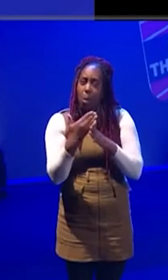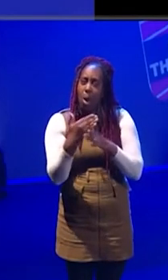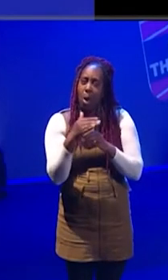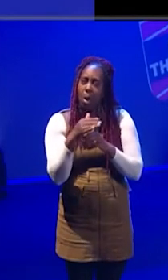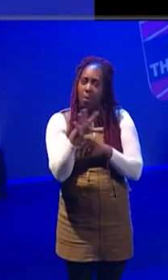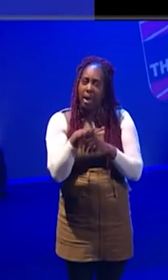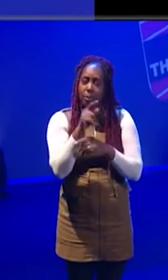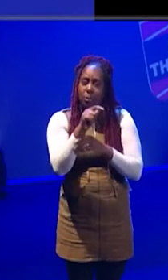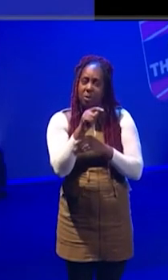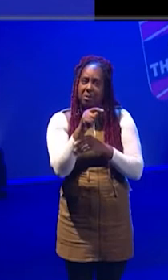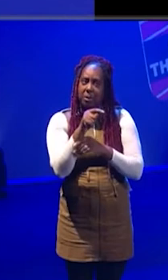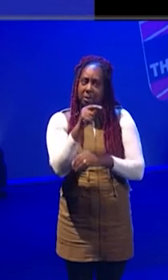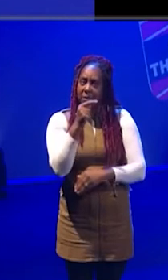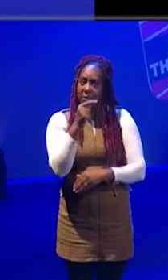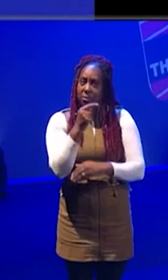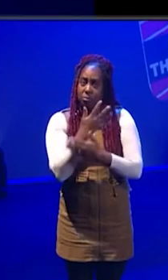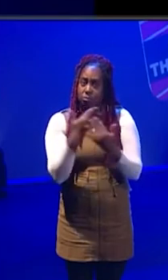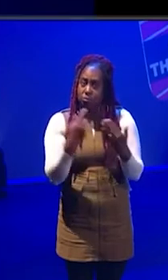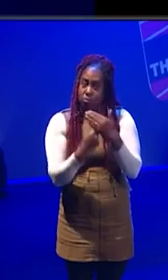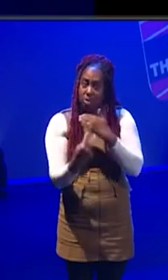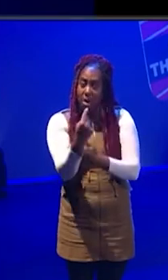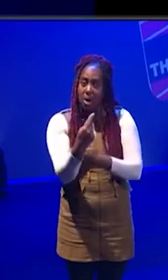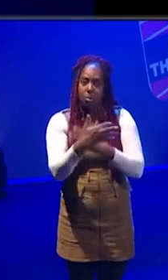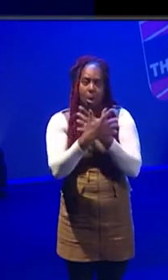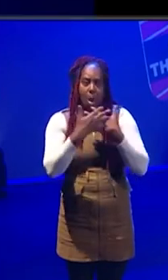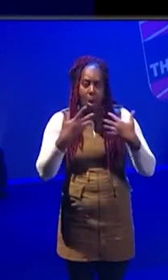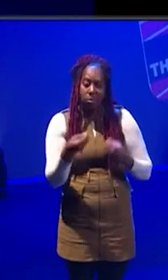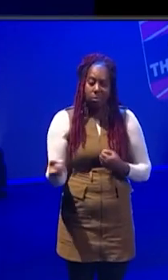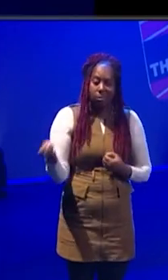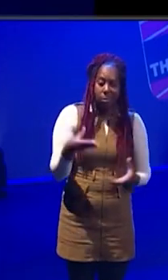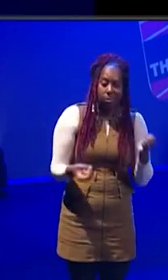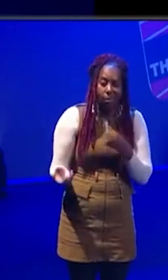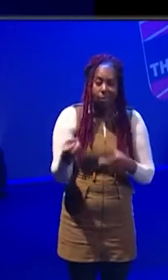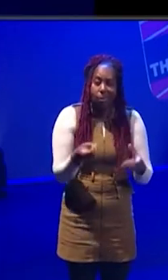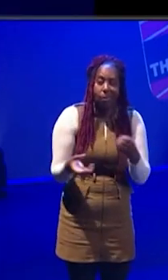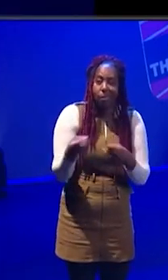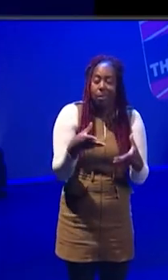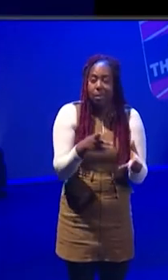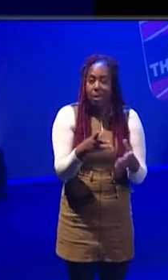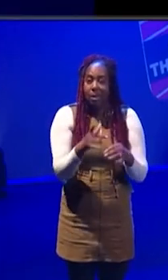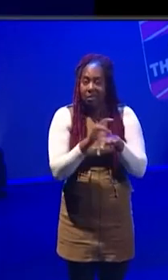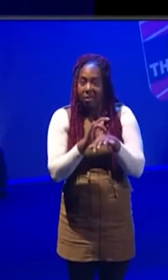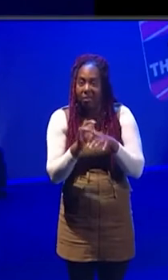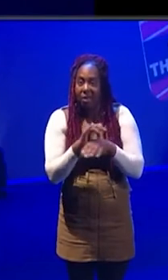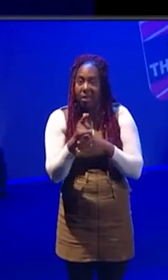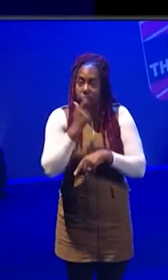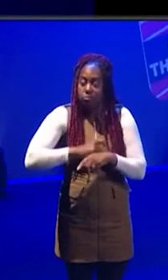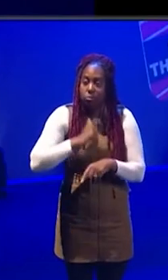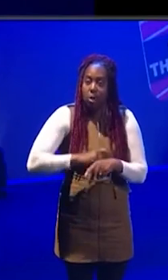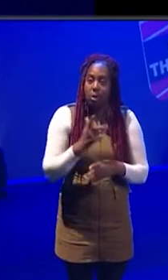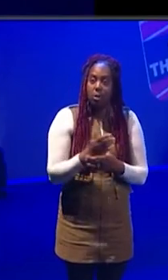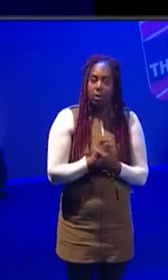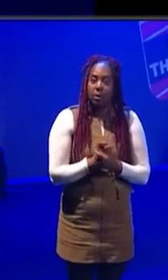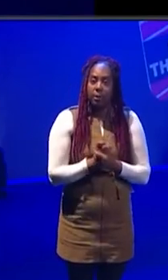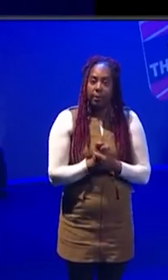freelancers. So, an enormous number of people contributing actively to the sector. And I think quite right, Mark. Not